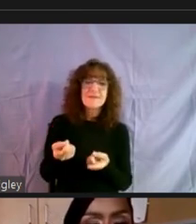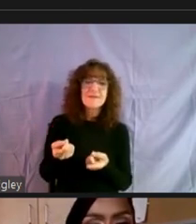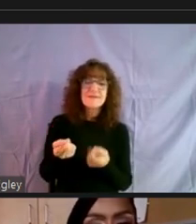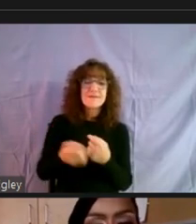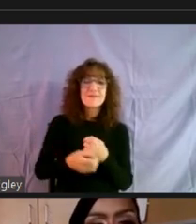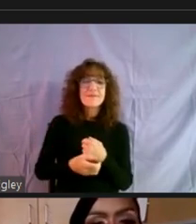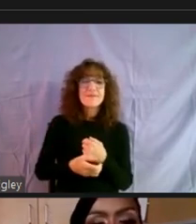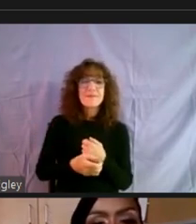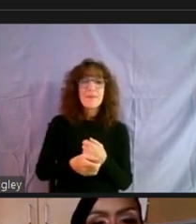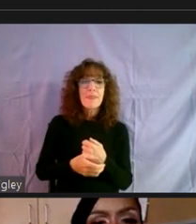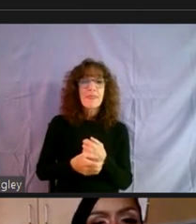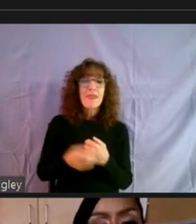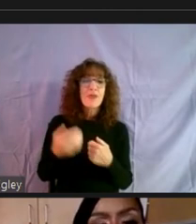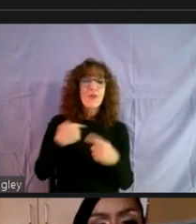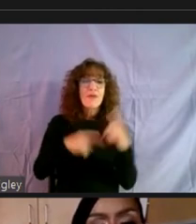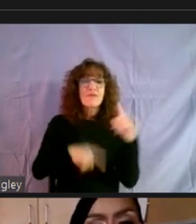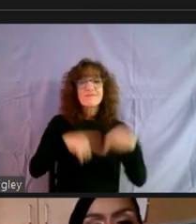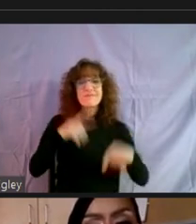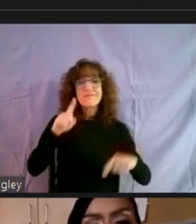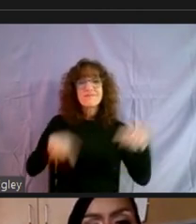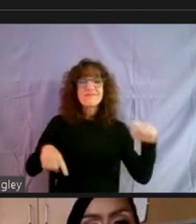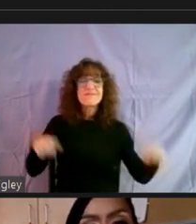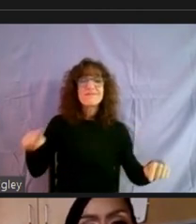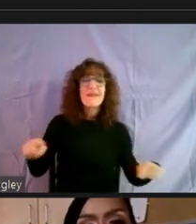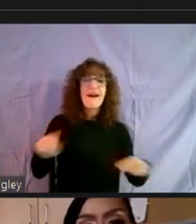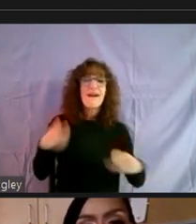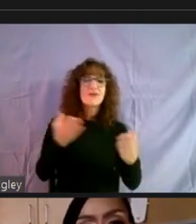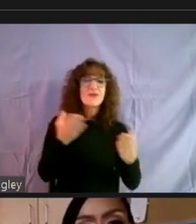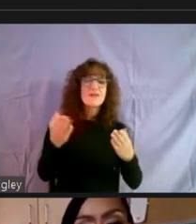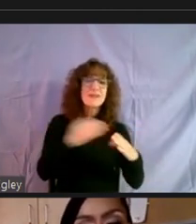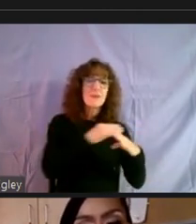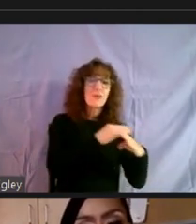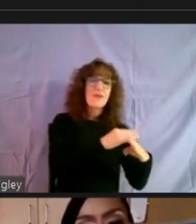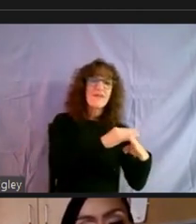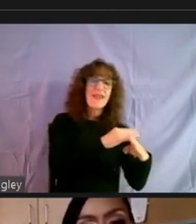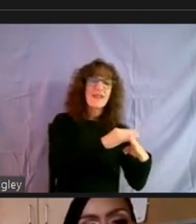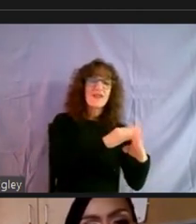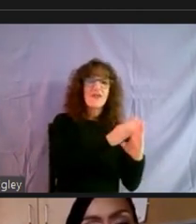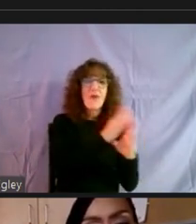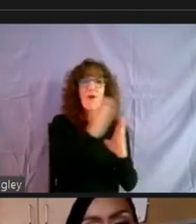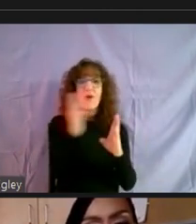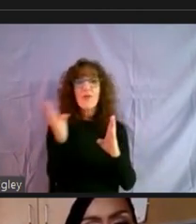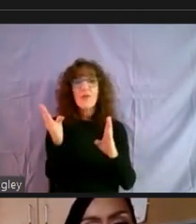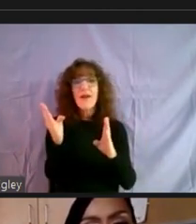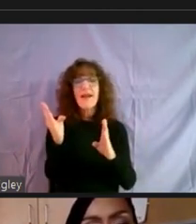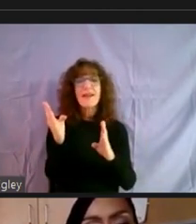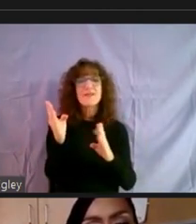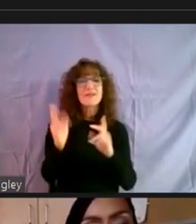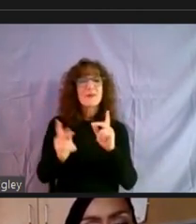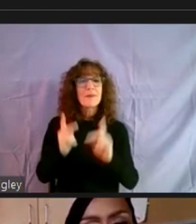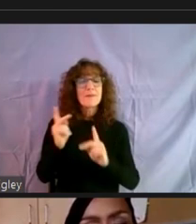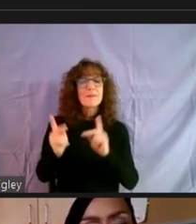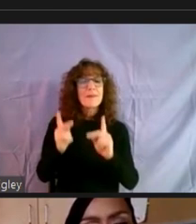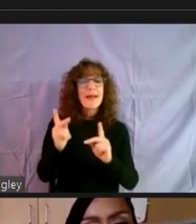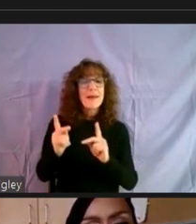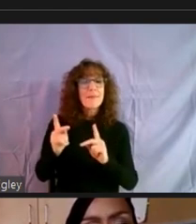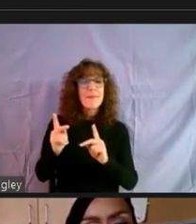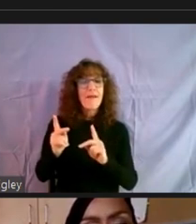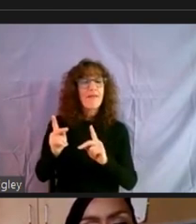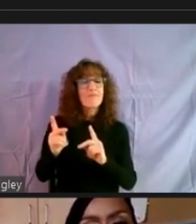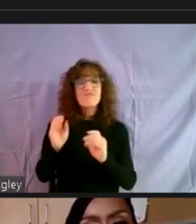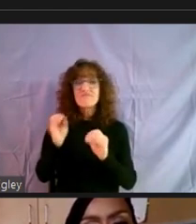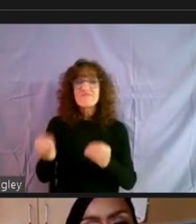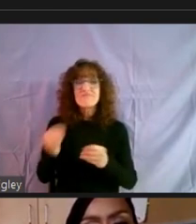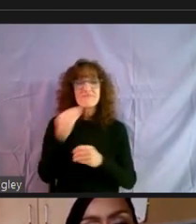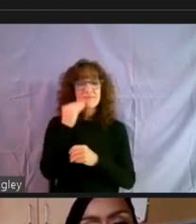So we have a whole continuum of services, um, from prevention all the way to the point of where if people are, are unsheltered